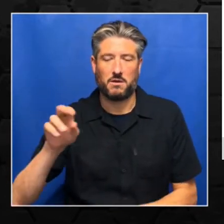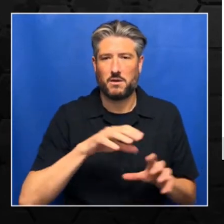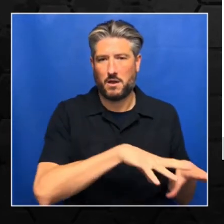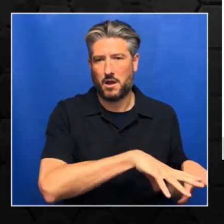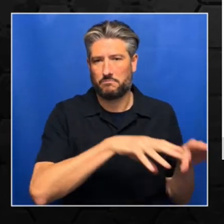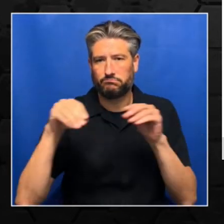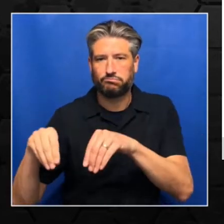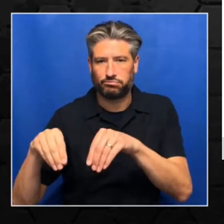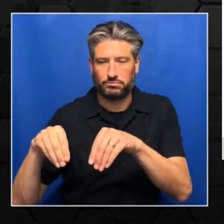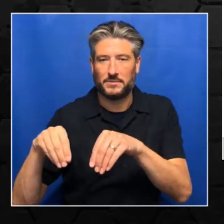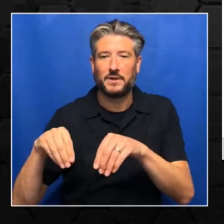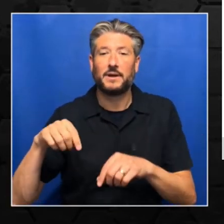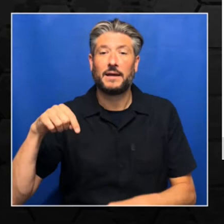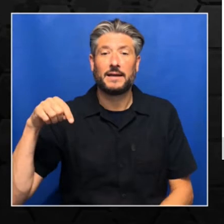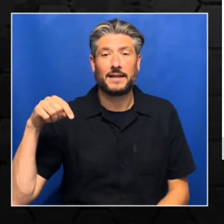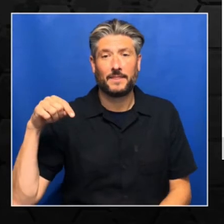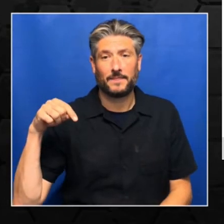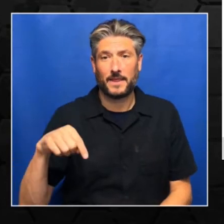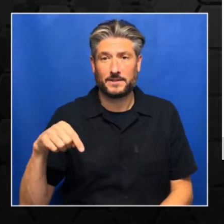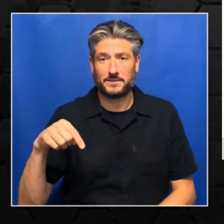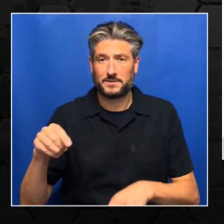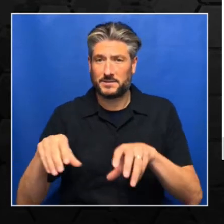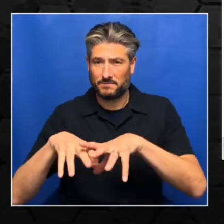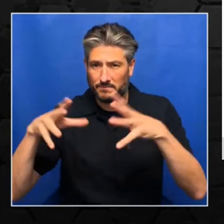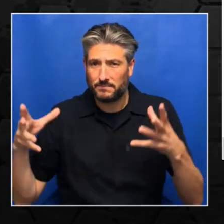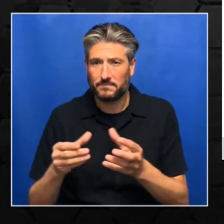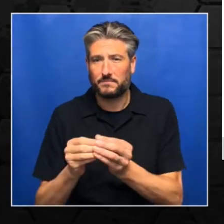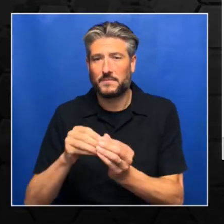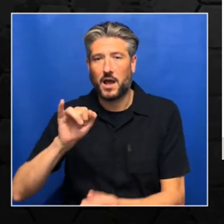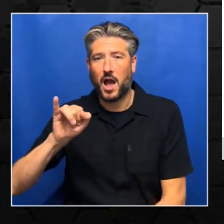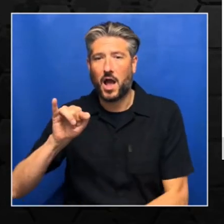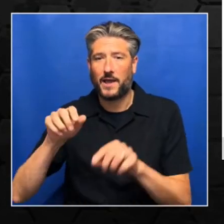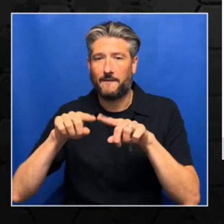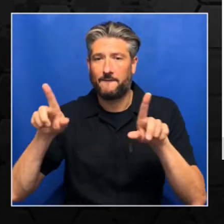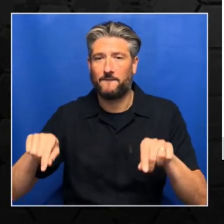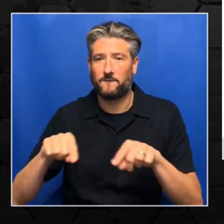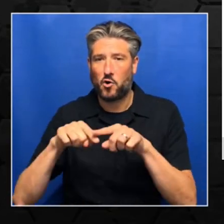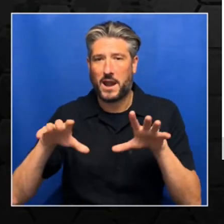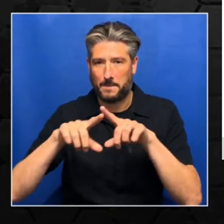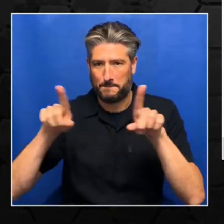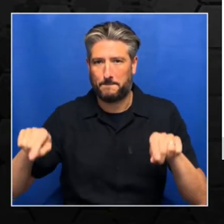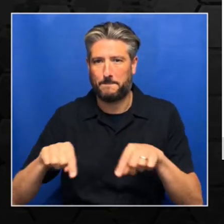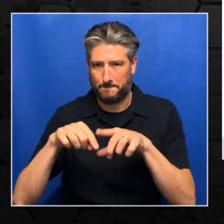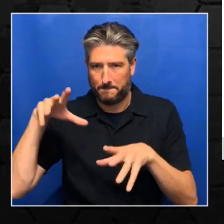loader, it wraps an item around the data set so that you can access individual items.